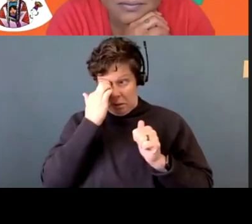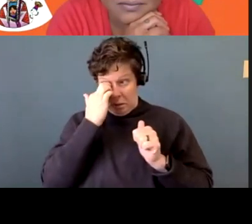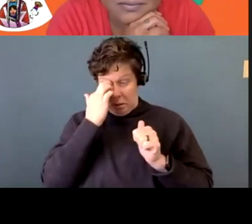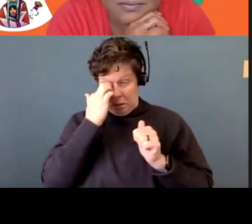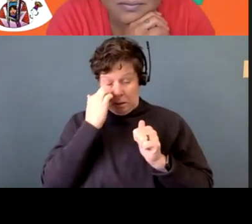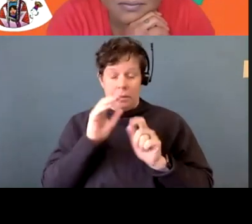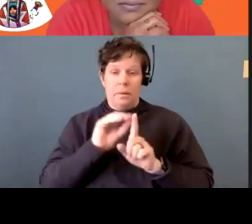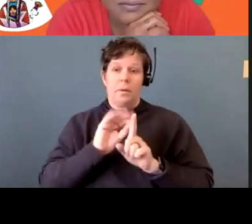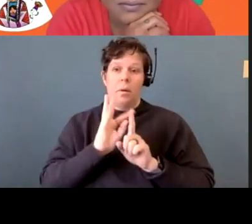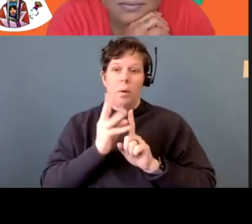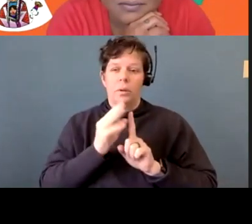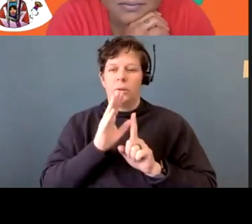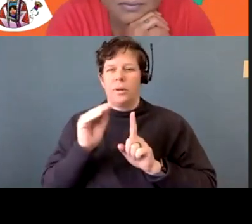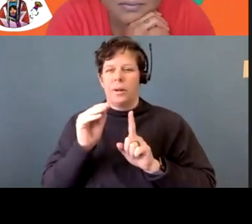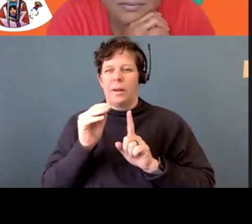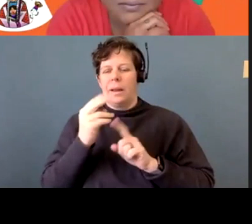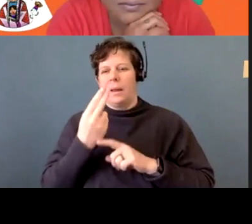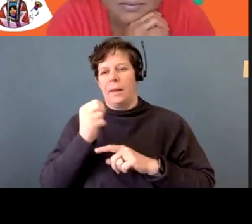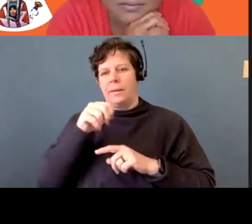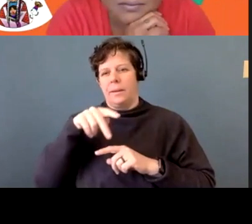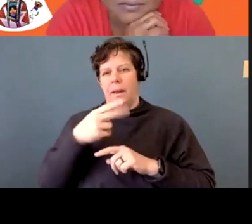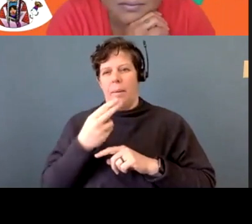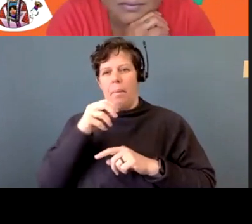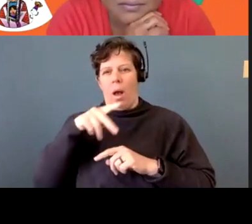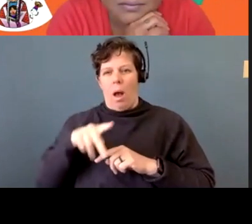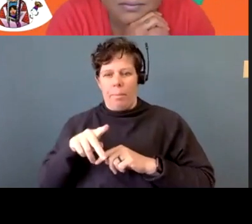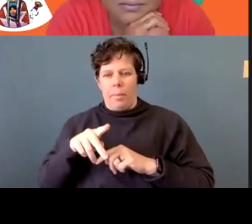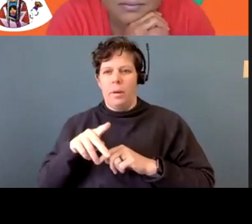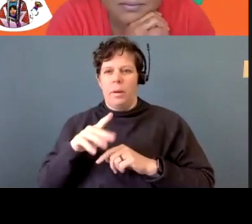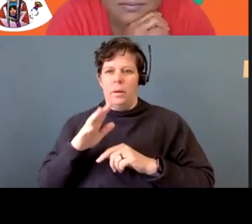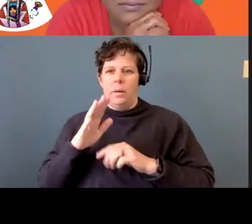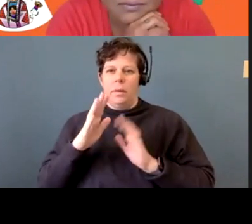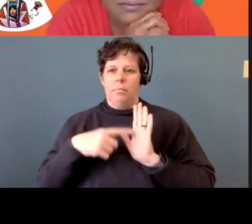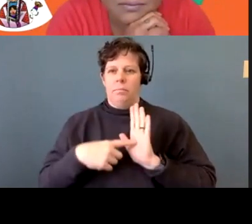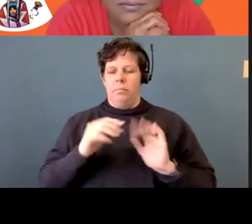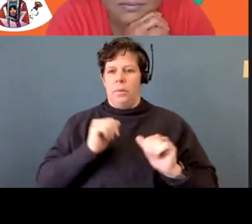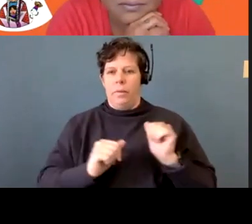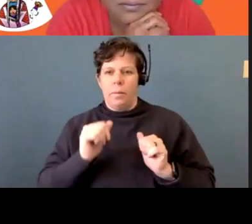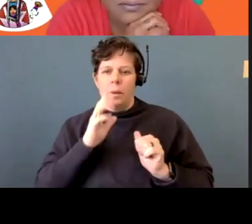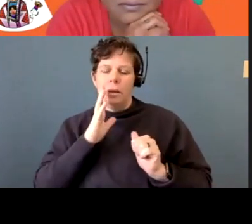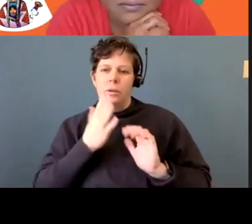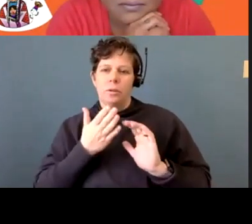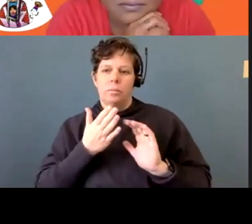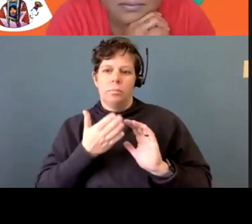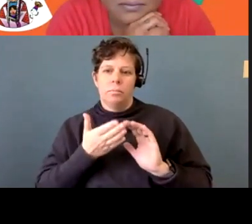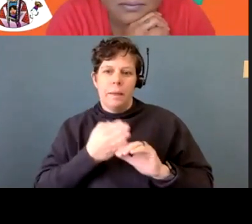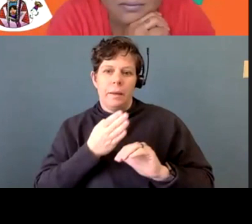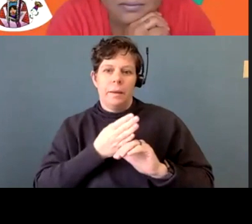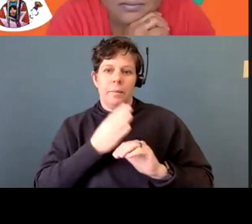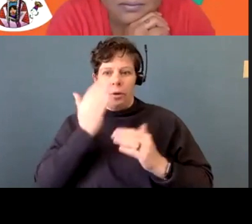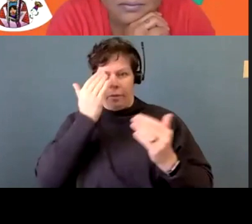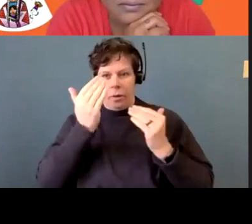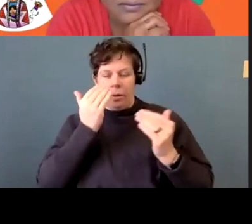cultural and a little hip-hop together just to raise awareness for the missing and lettered indigenous women and girls. Um, we block off streets,